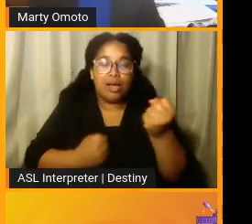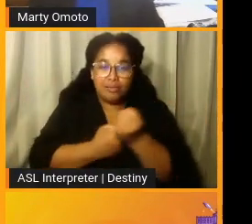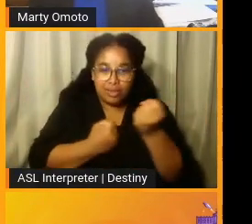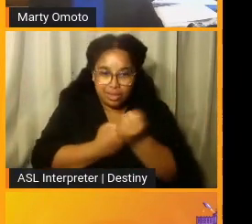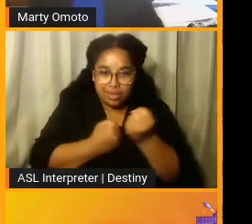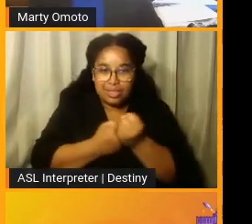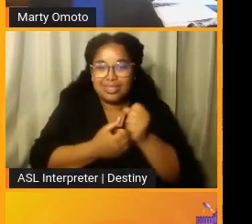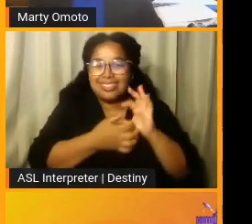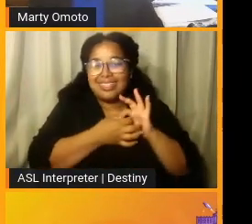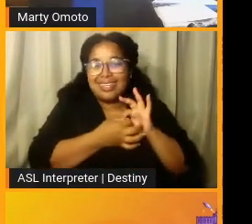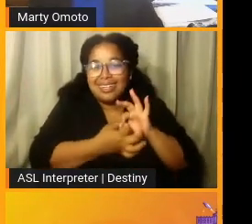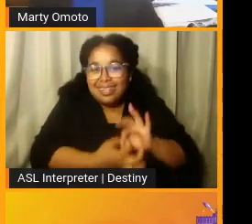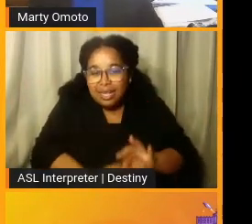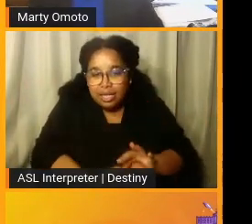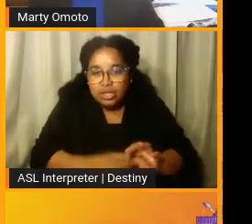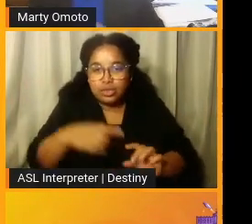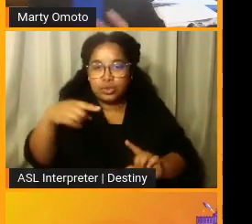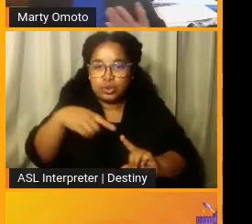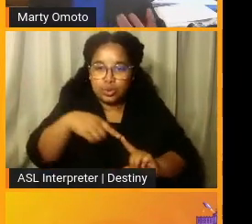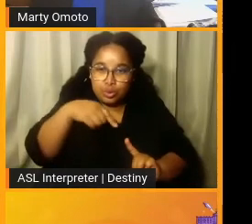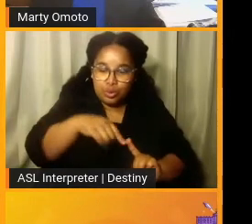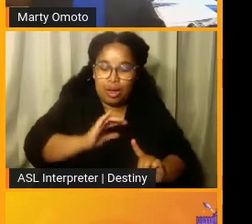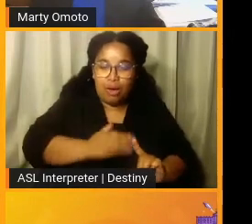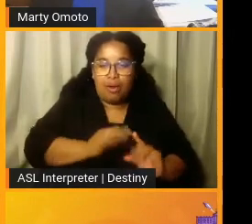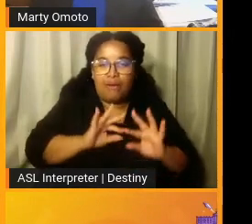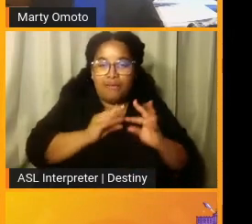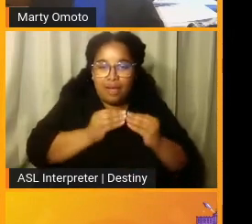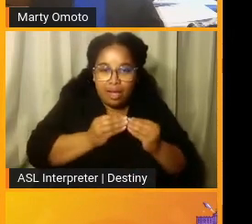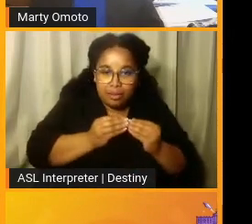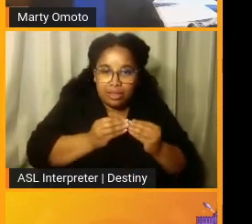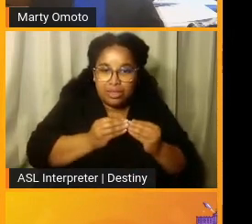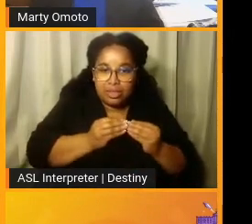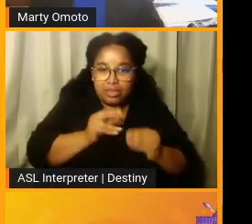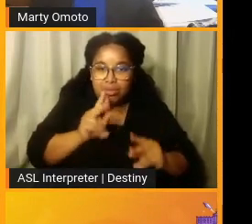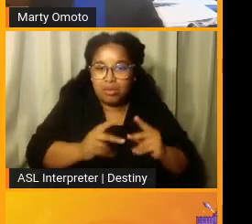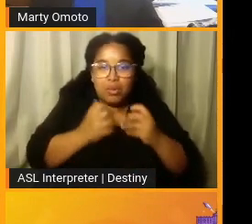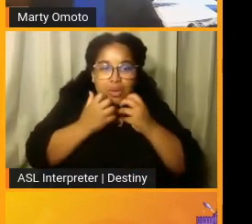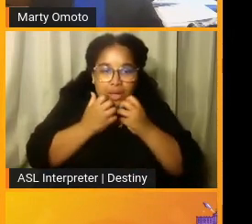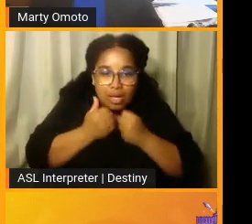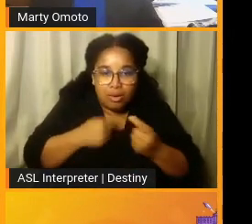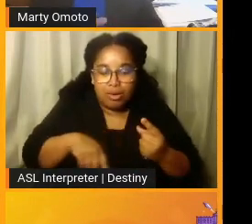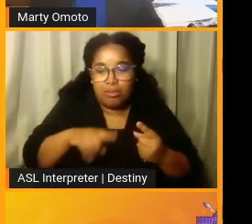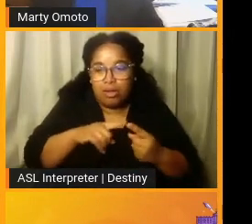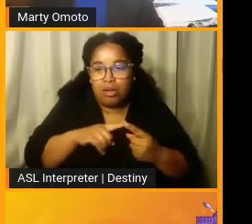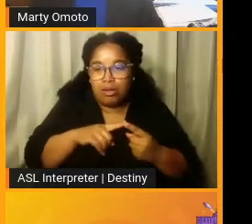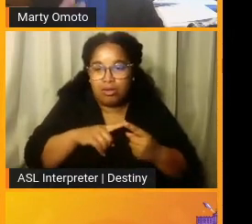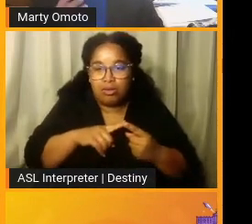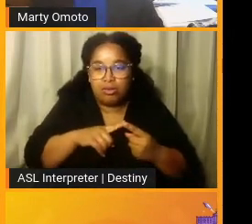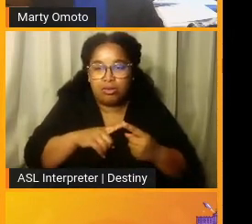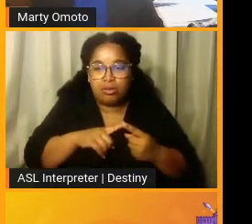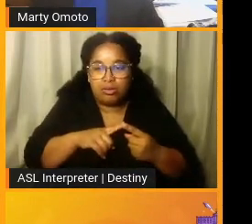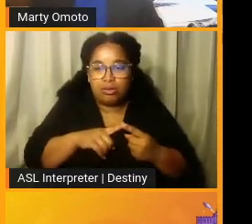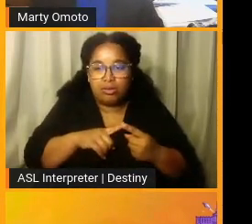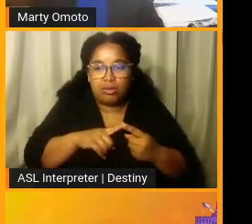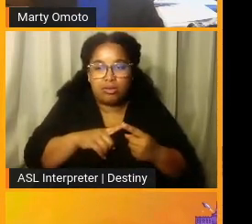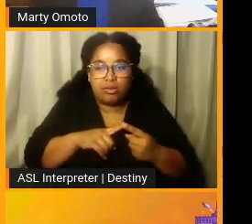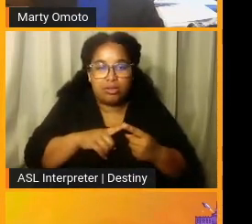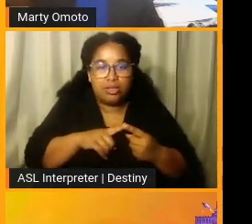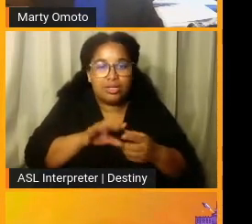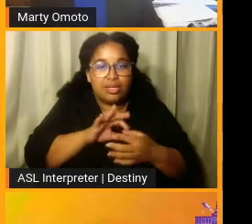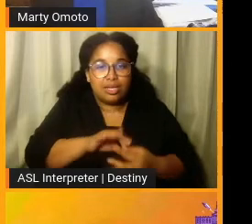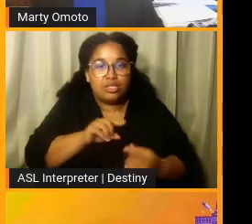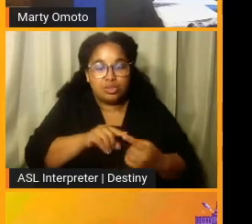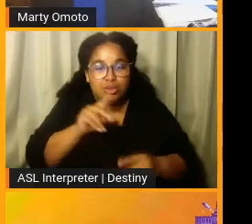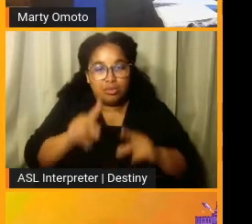connected to our families toward to the people that we care about. And again, I will underscore it's also connected to the